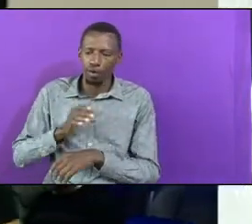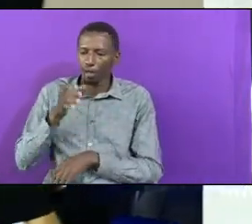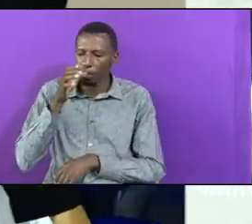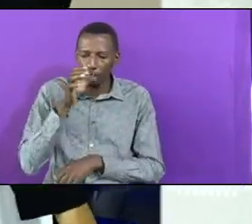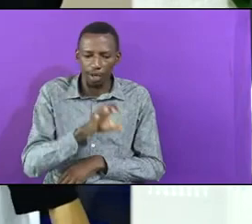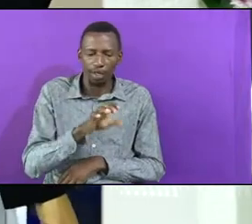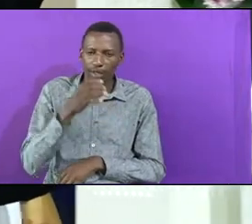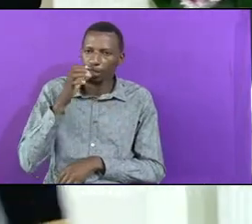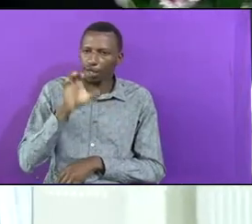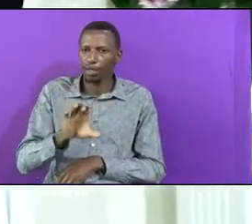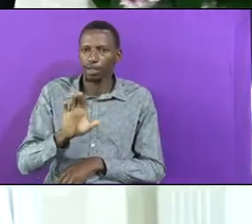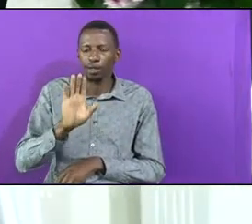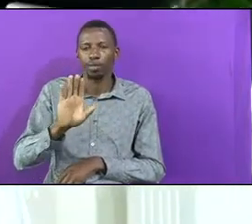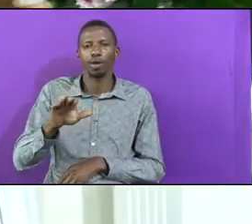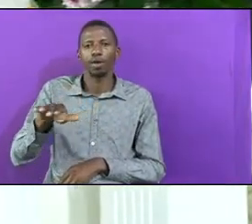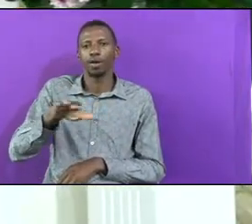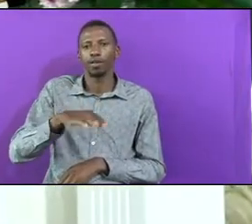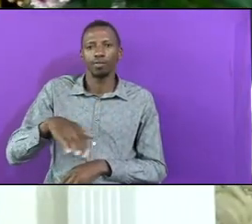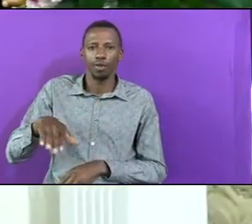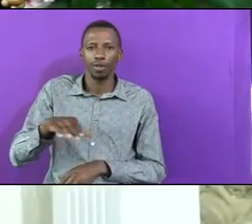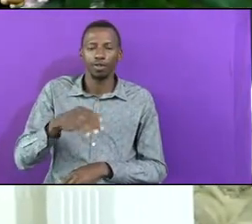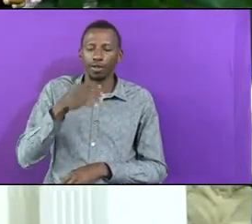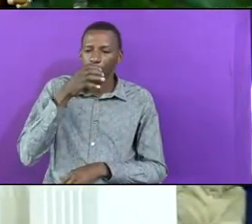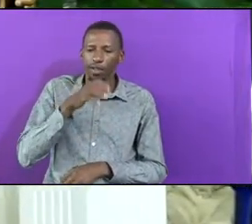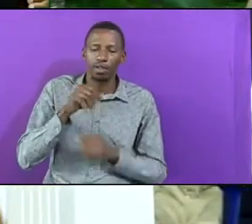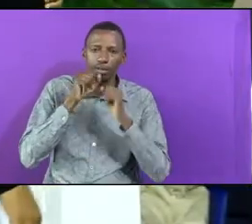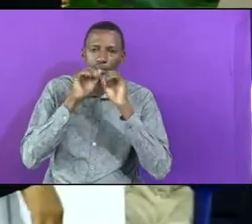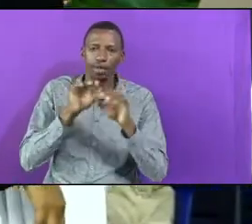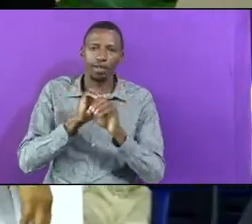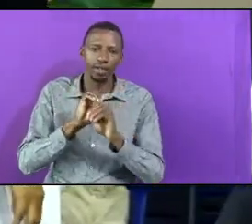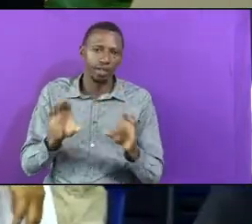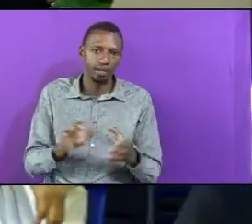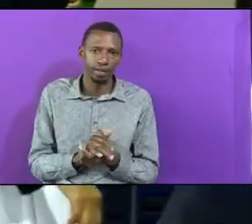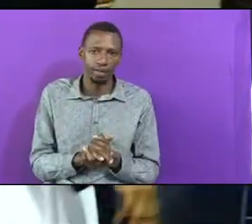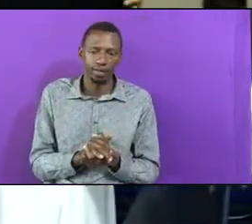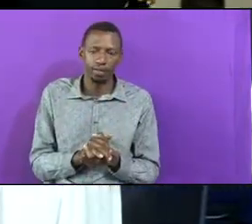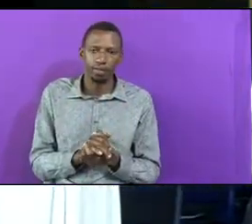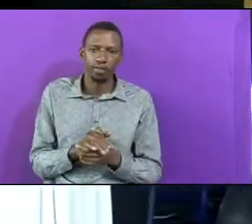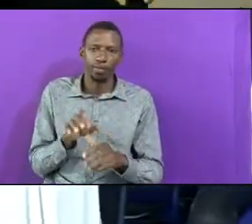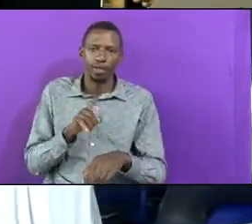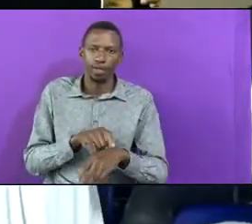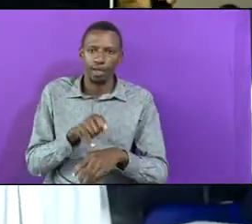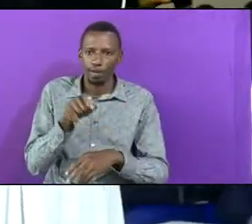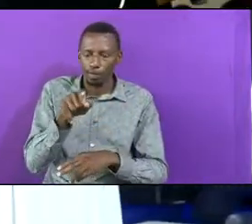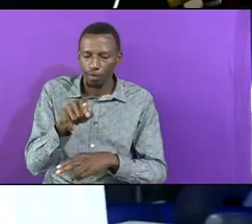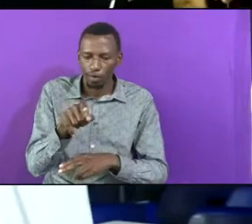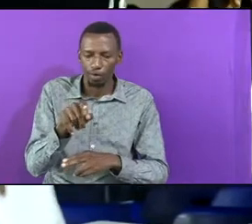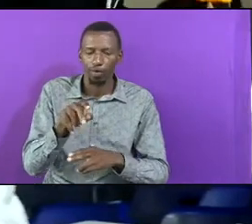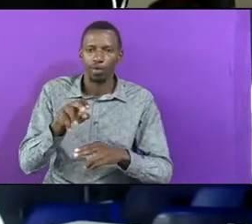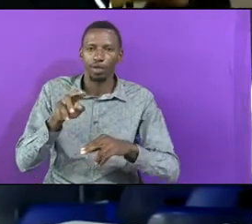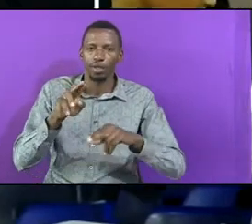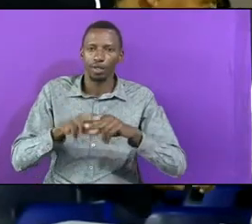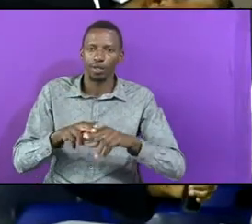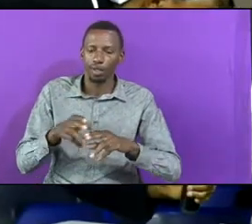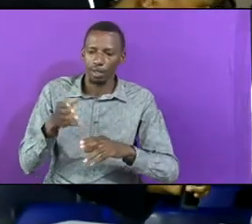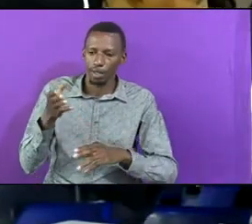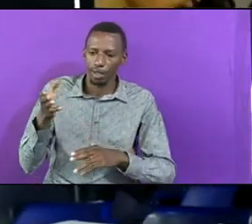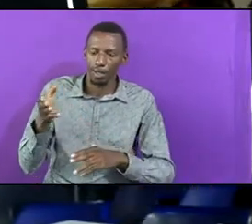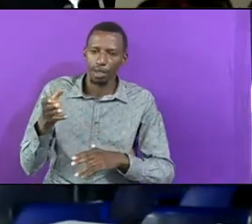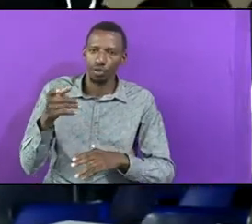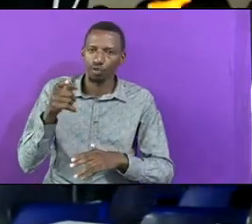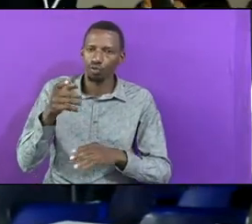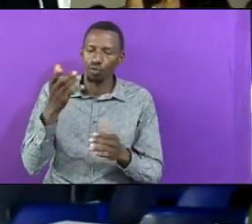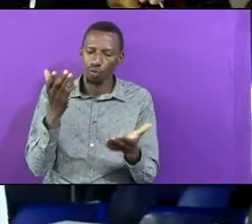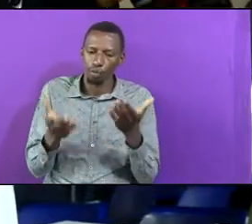Bless It Even As You Sit In The Pastoral Council You Either Curse There Or What A